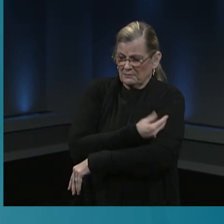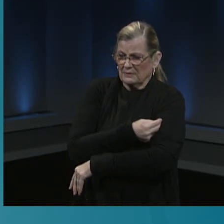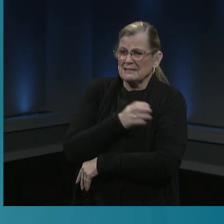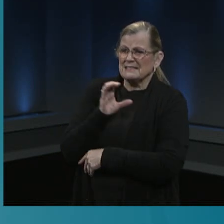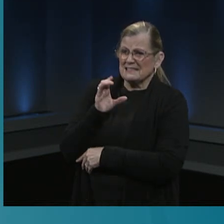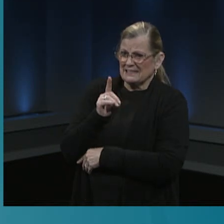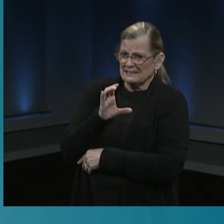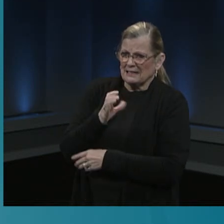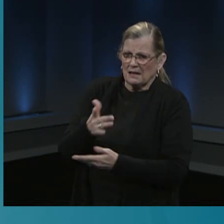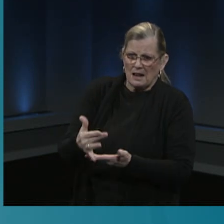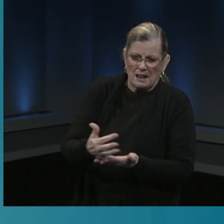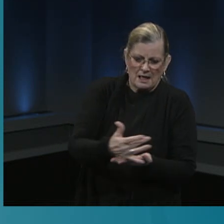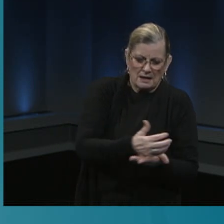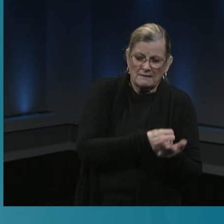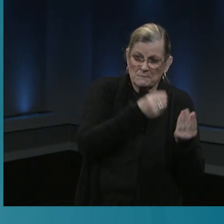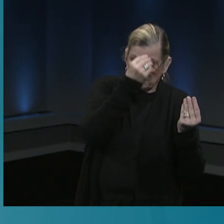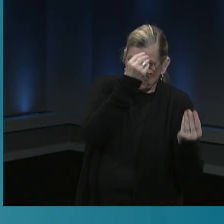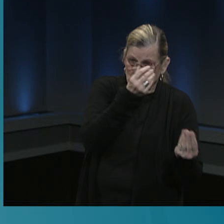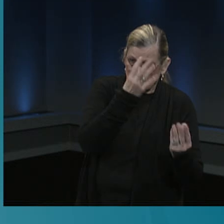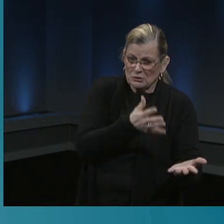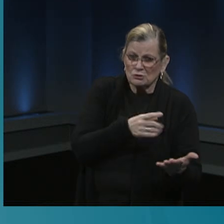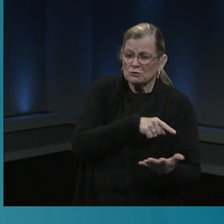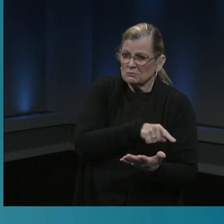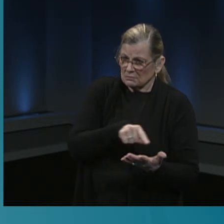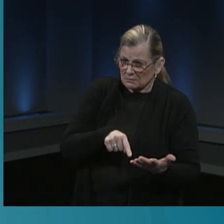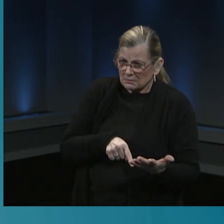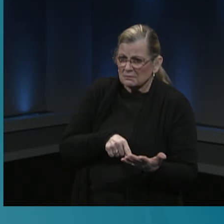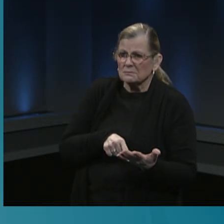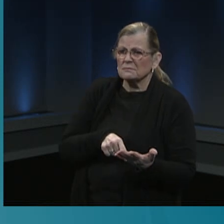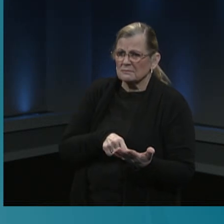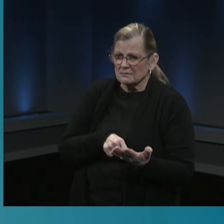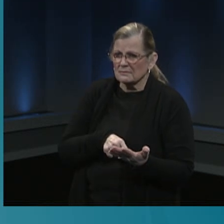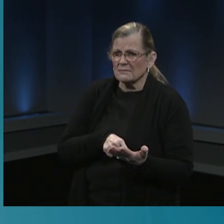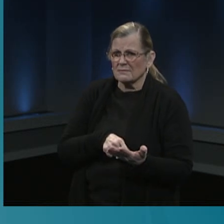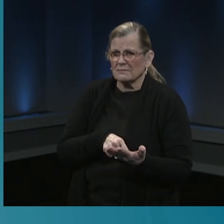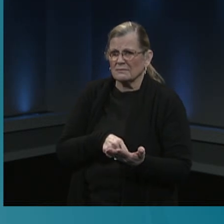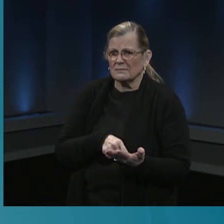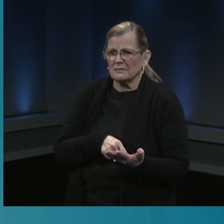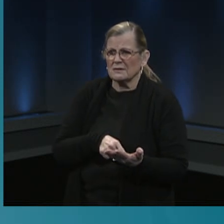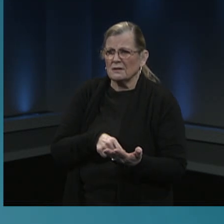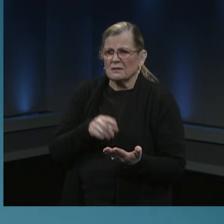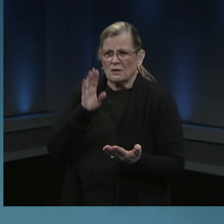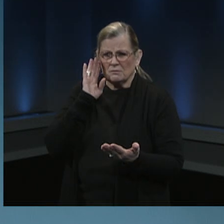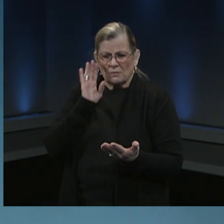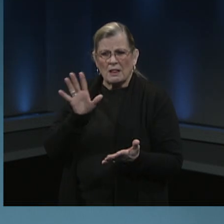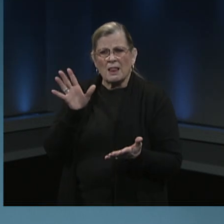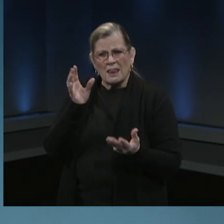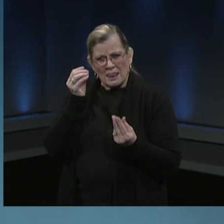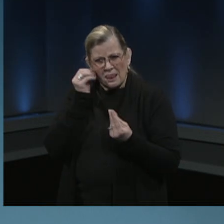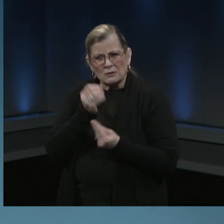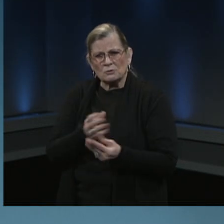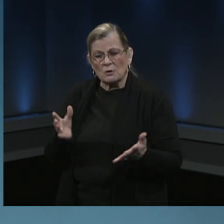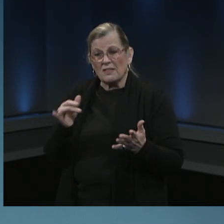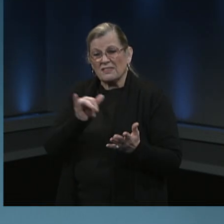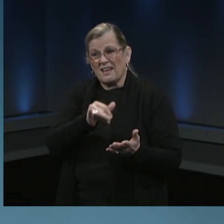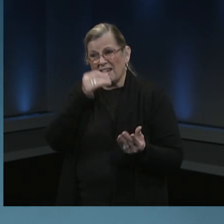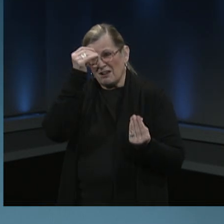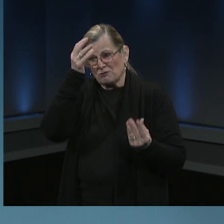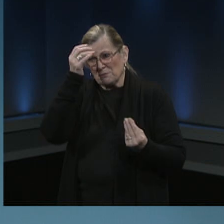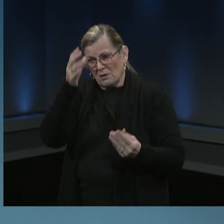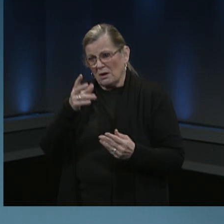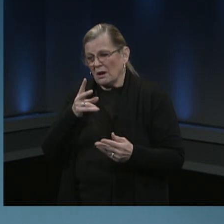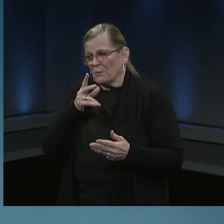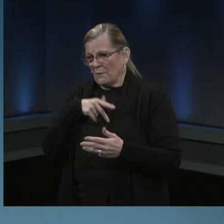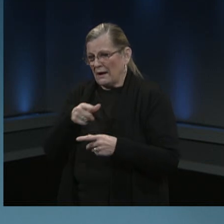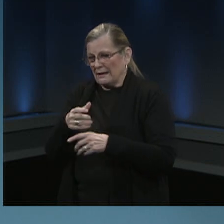on whether there are other side effects that may occur, and we'll provide updates as we learn more. So far,